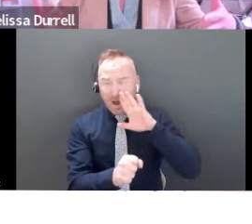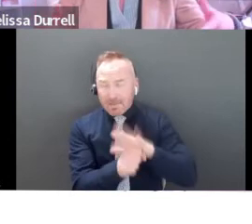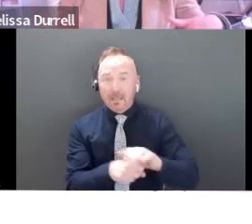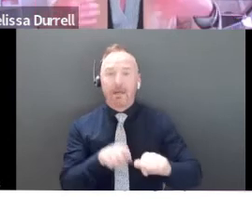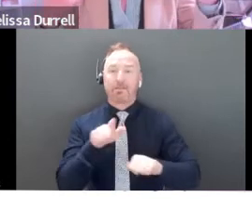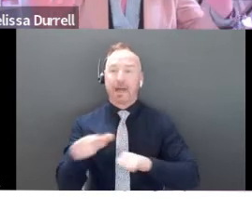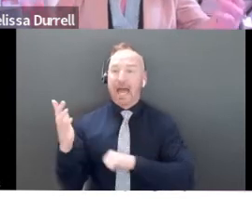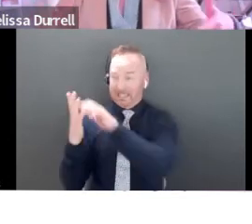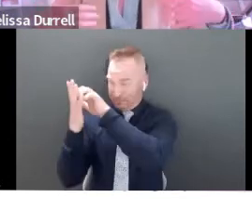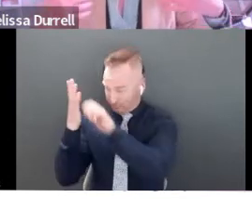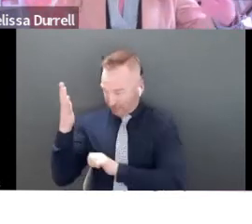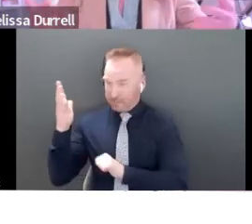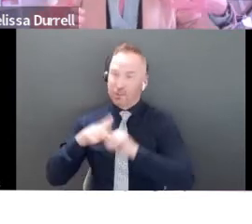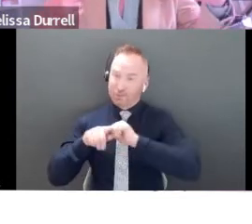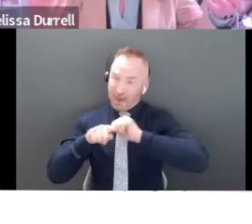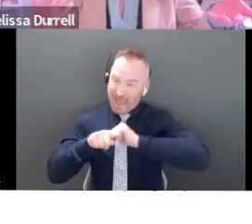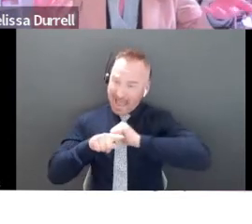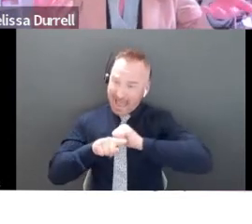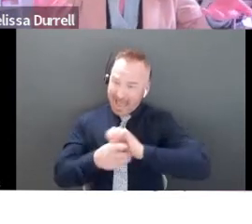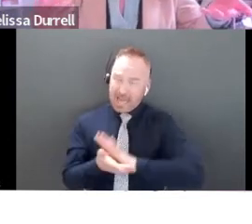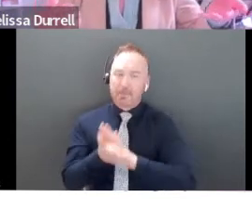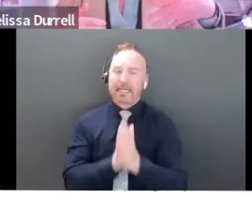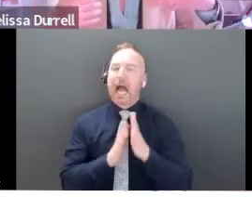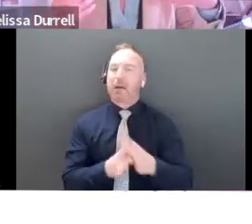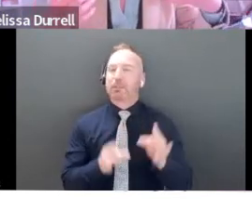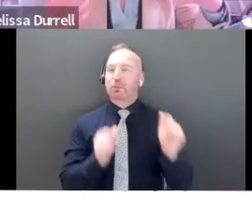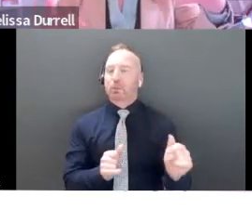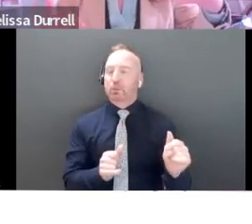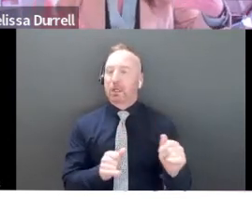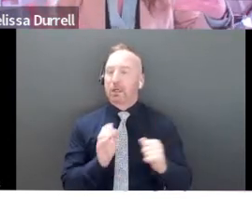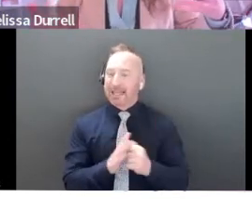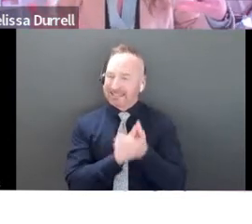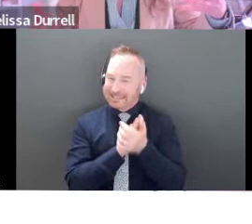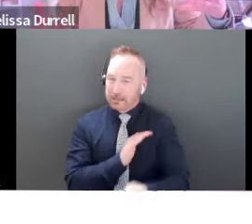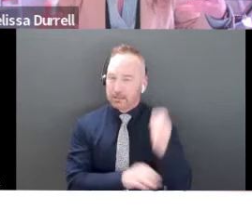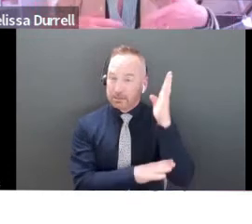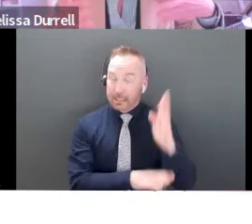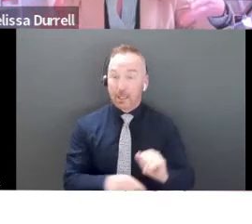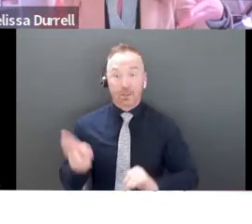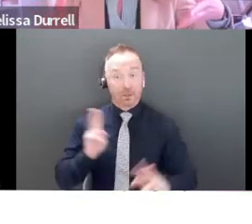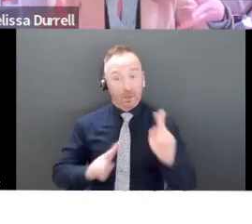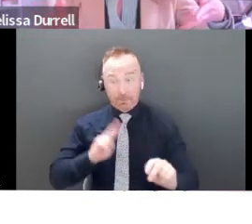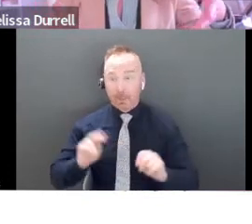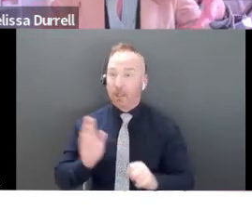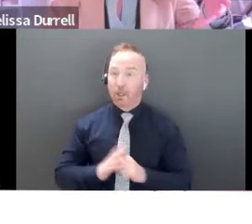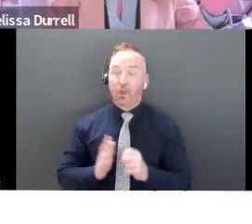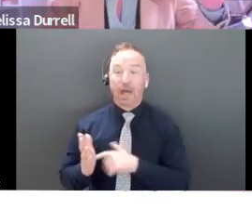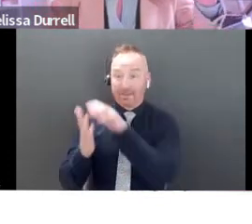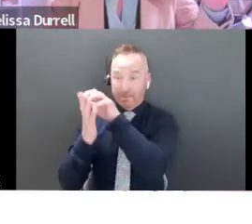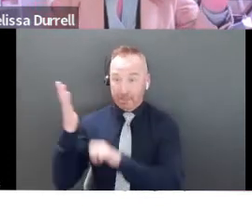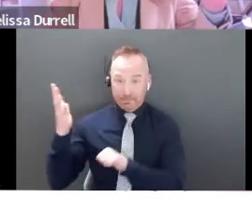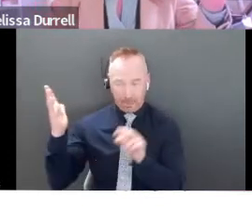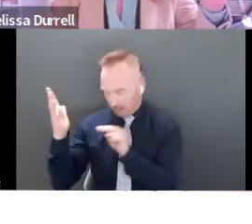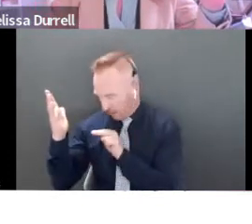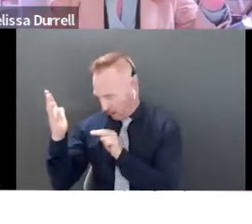script out loud, the stronger you get at presenting. And so for people who sit there and look down at their scripts, this is not going to help